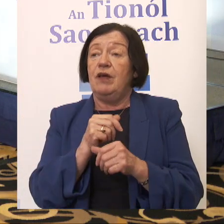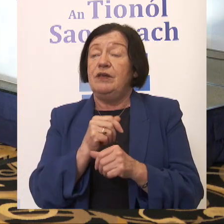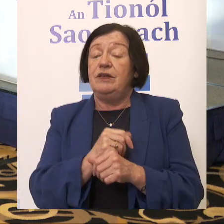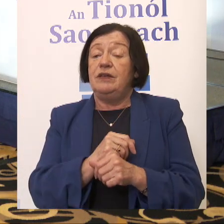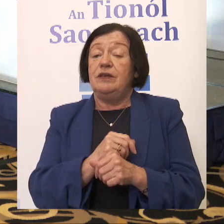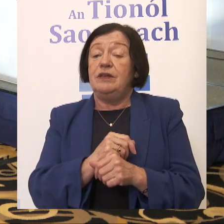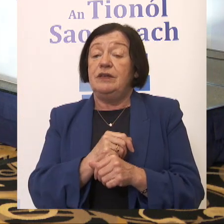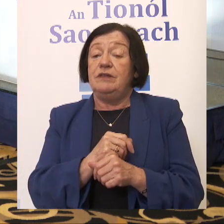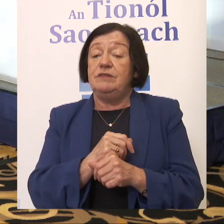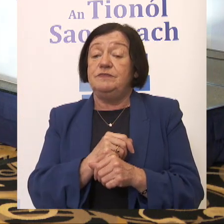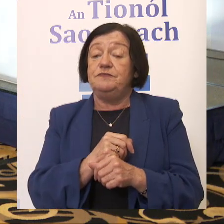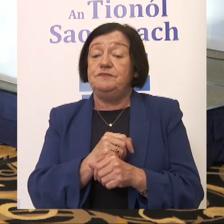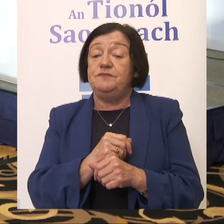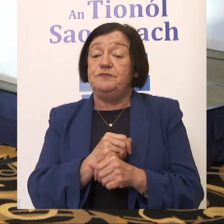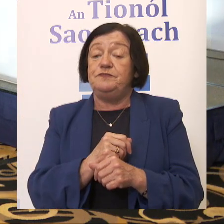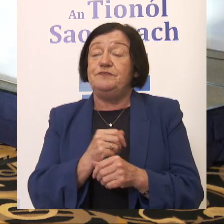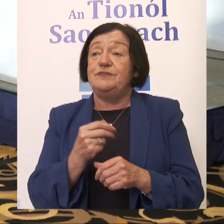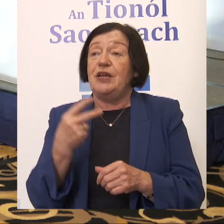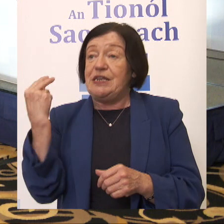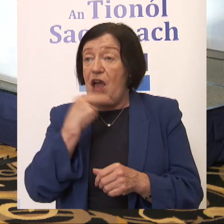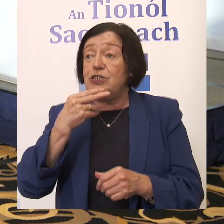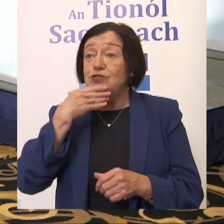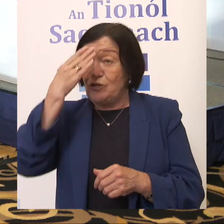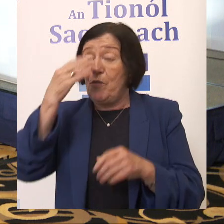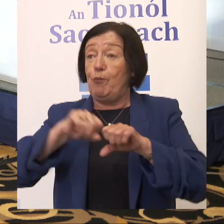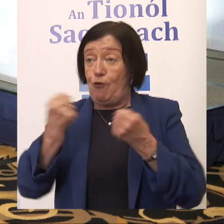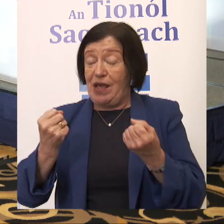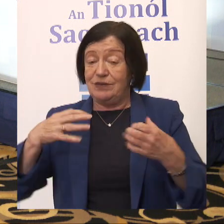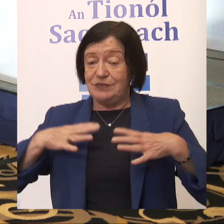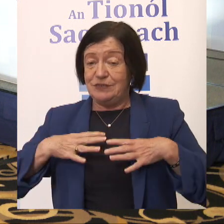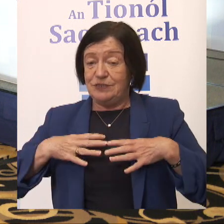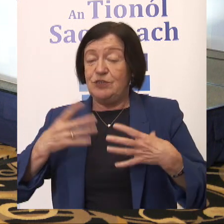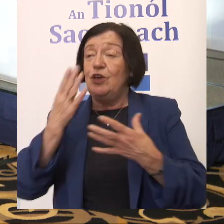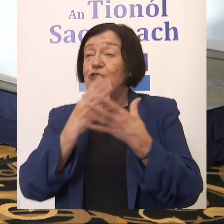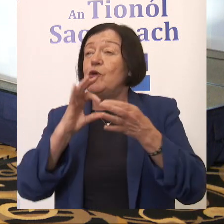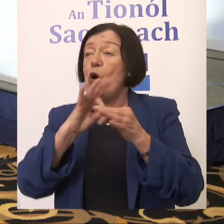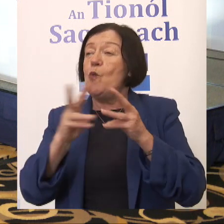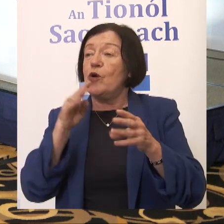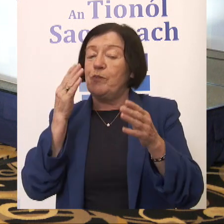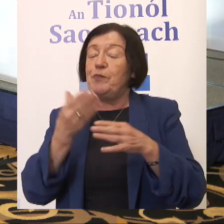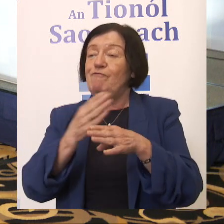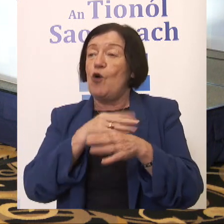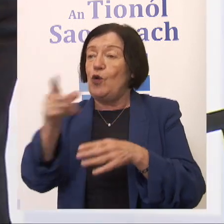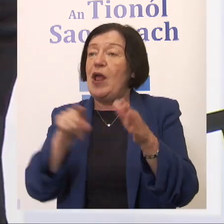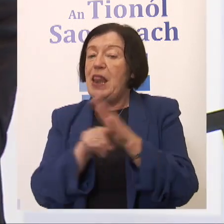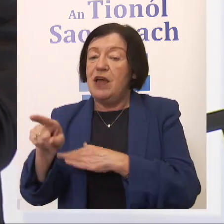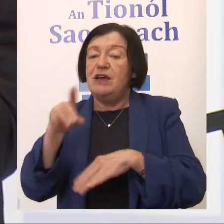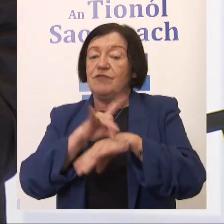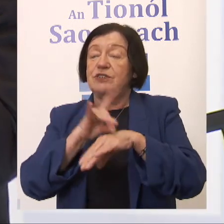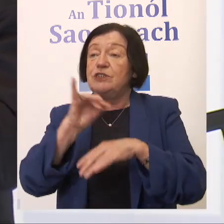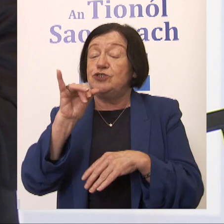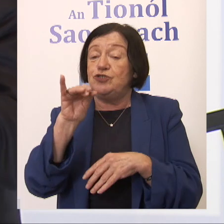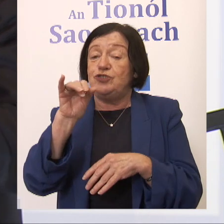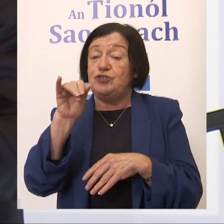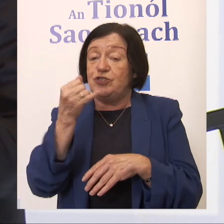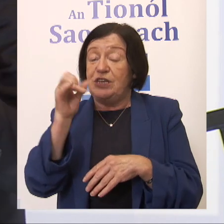a nice summer break. One little bit of homework to do before you leave for Dr. Jane Suter, because